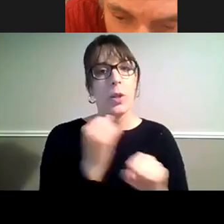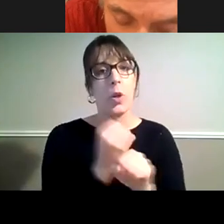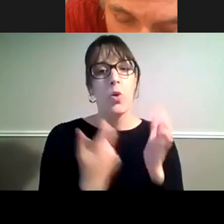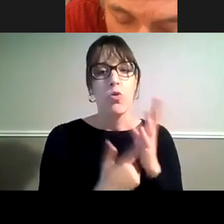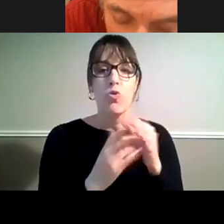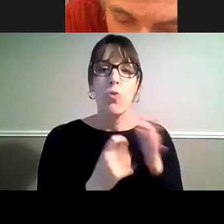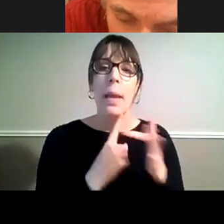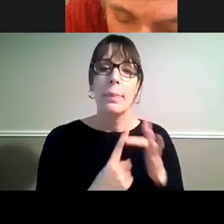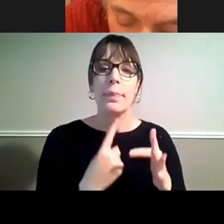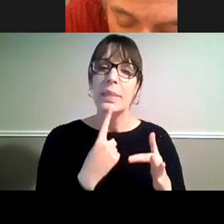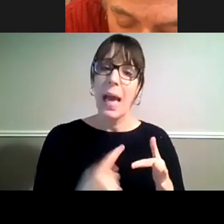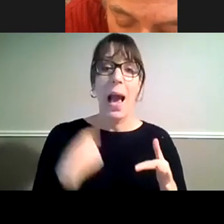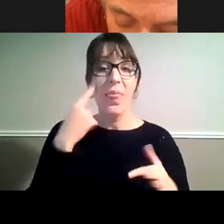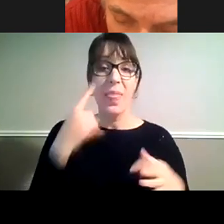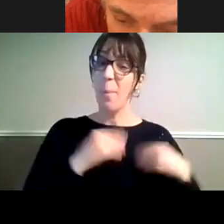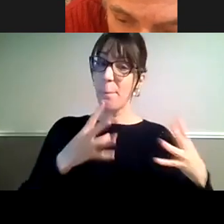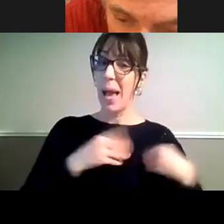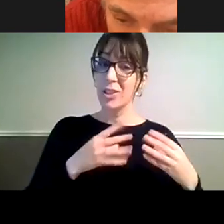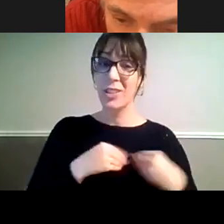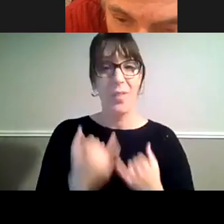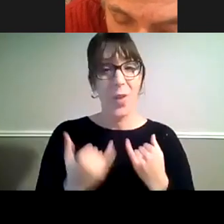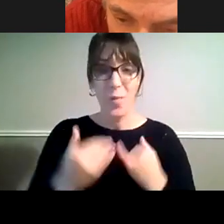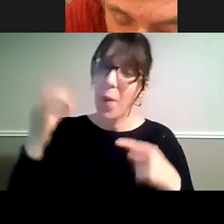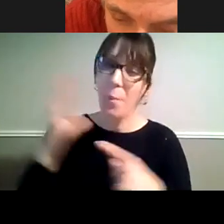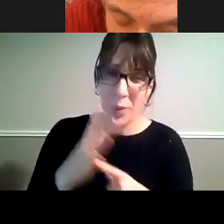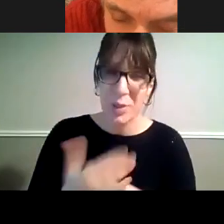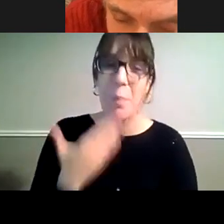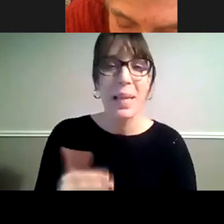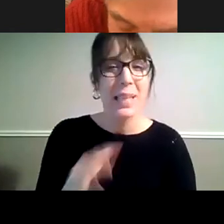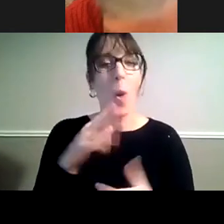what these sorts of campaigns need so please don't be sorry about being passionate.